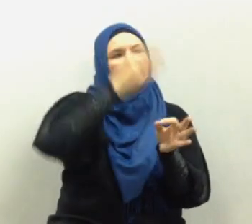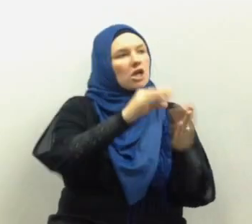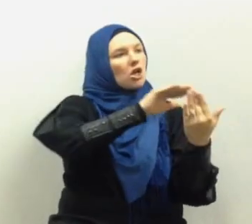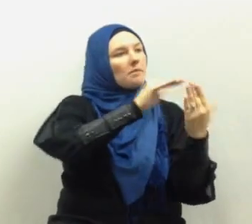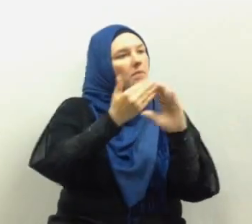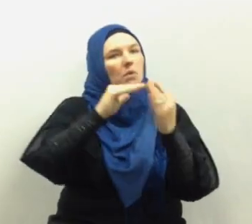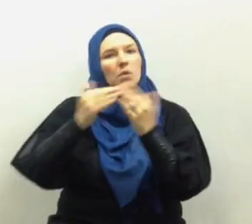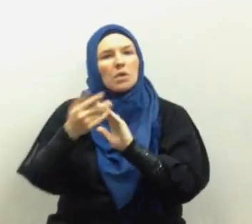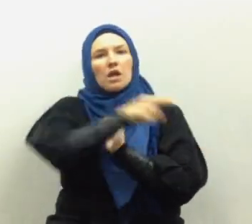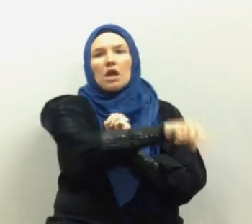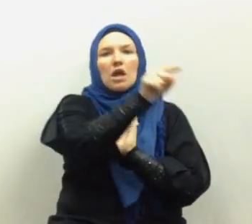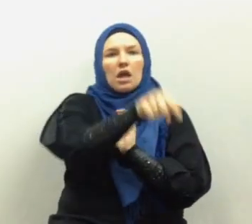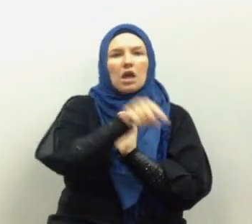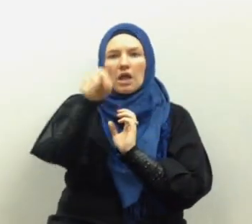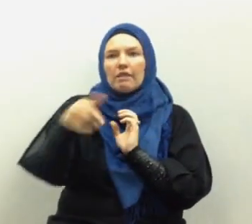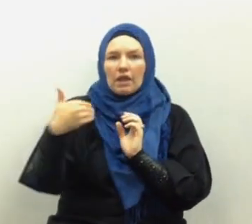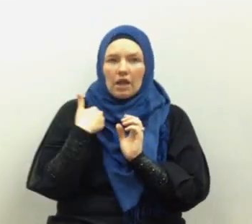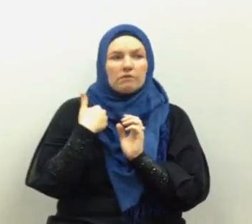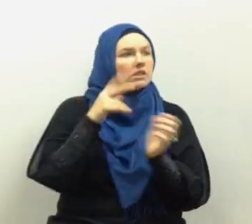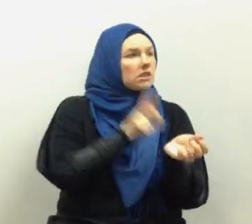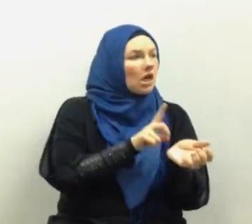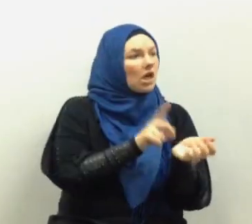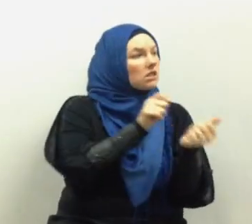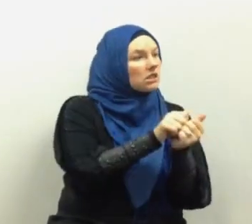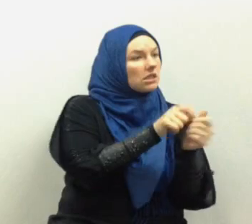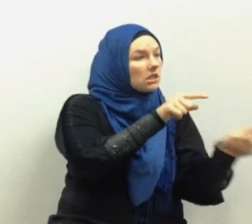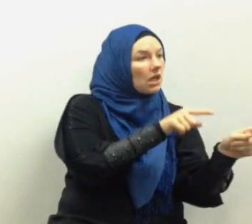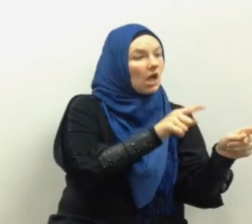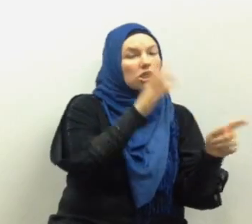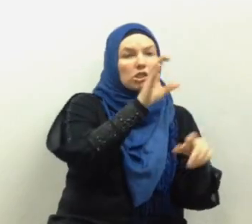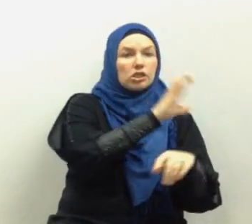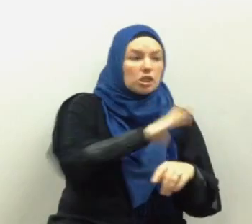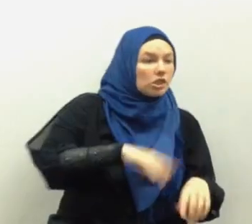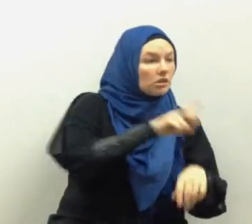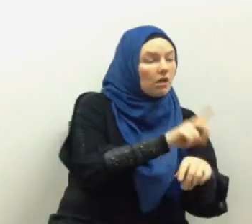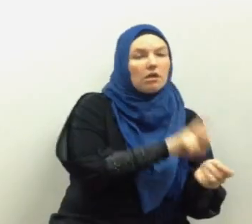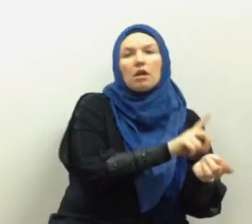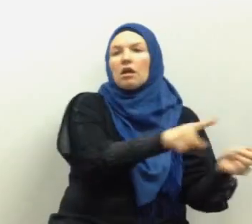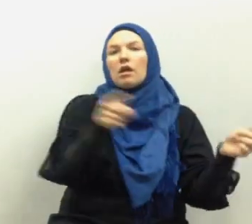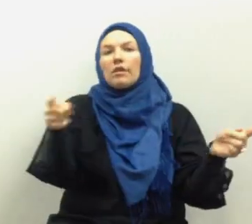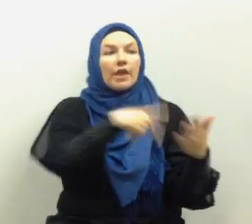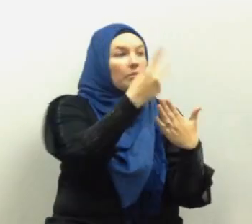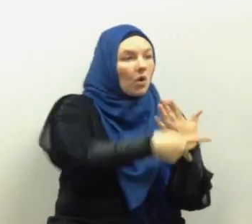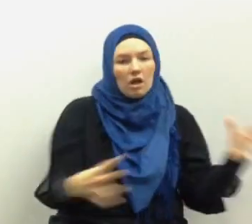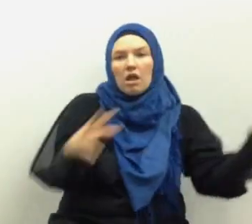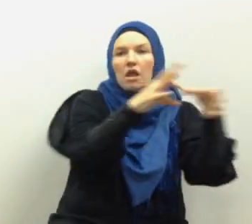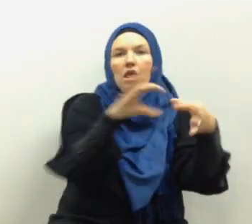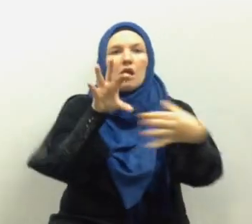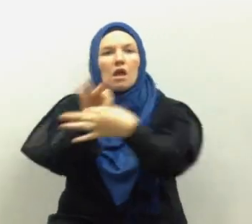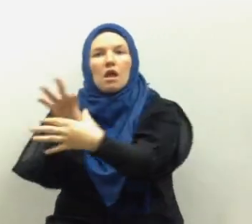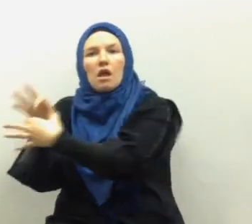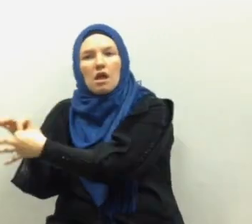faith communities health care professionals doctors with doctors this program